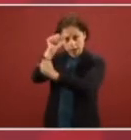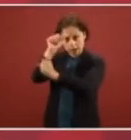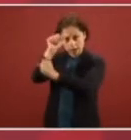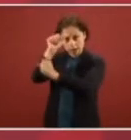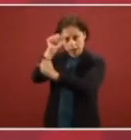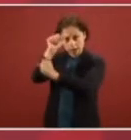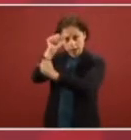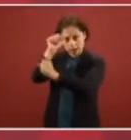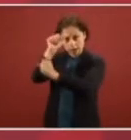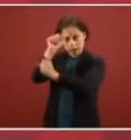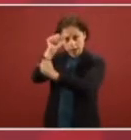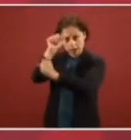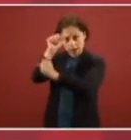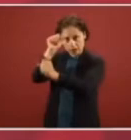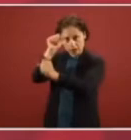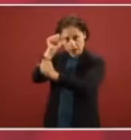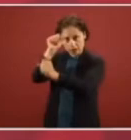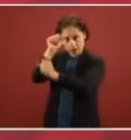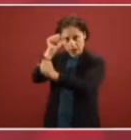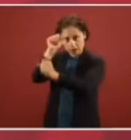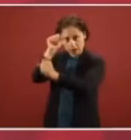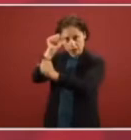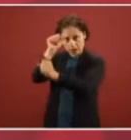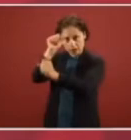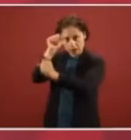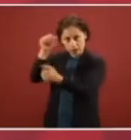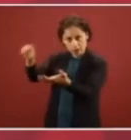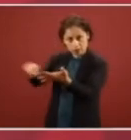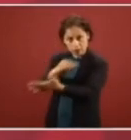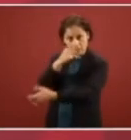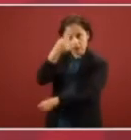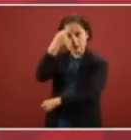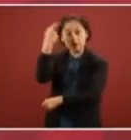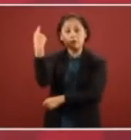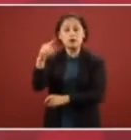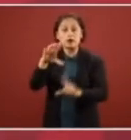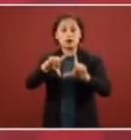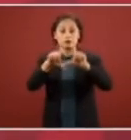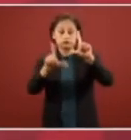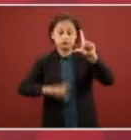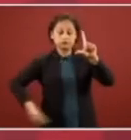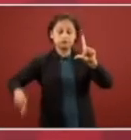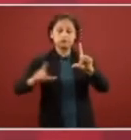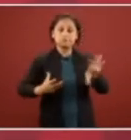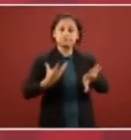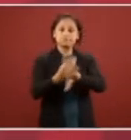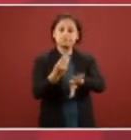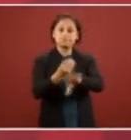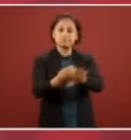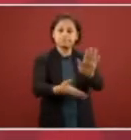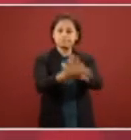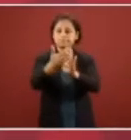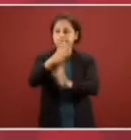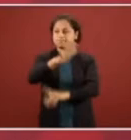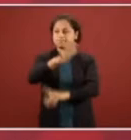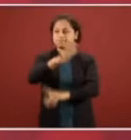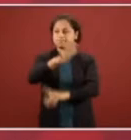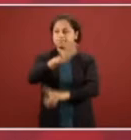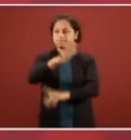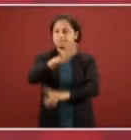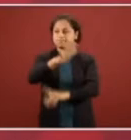for the development of the infrastructure in the country y vamos a suscribir otro acuerdo